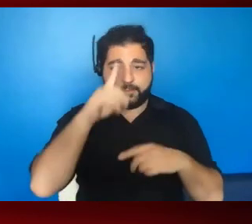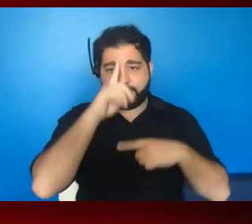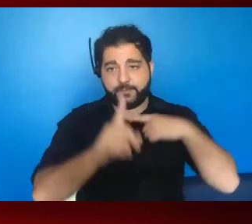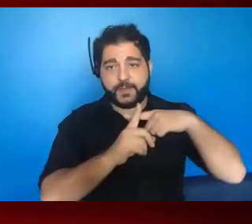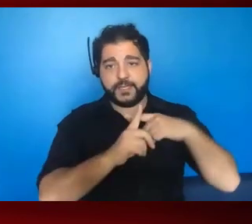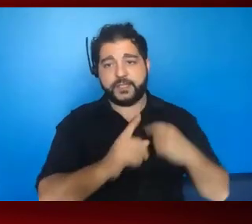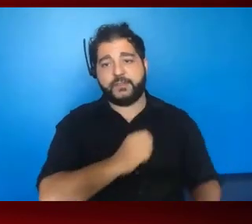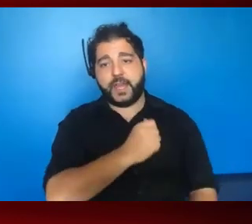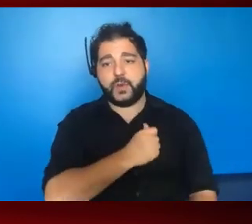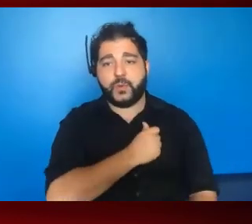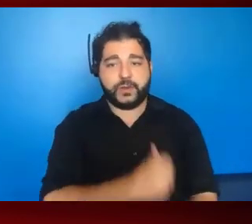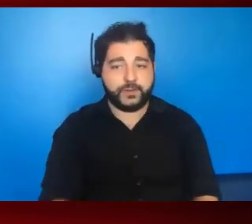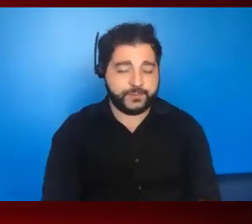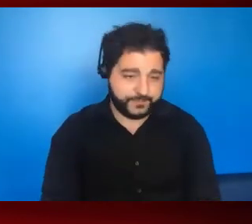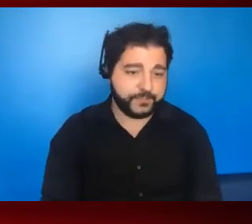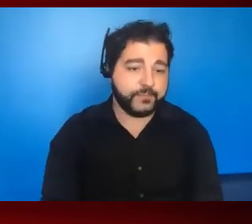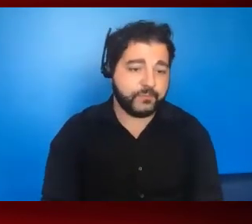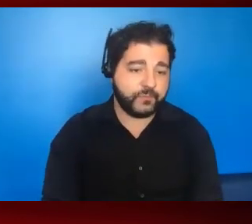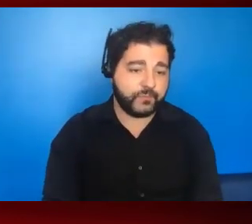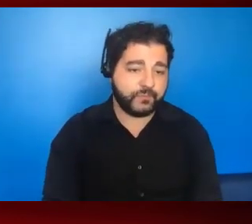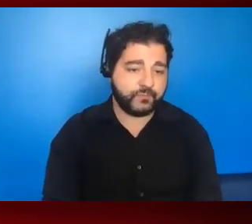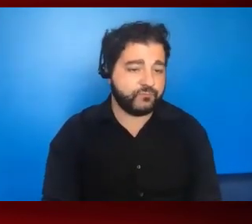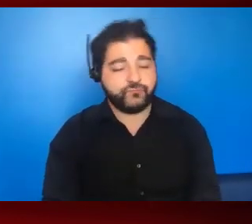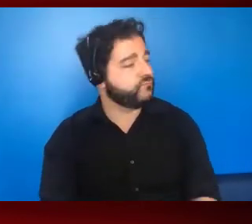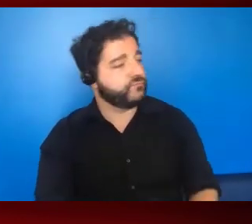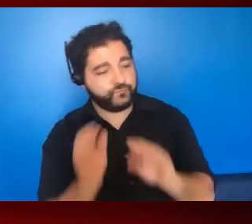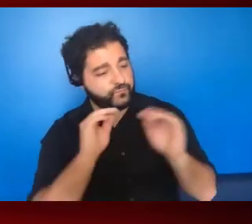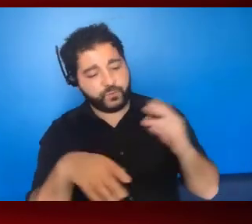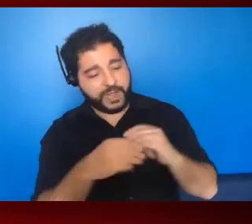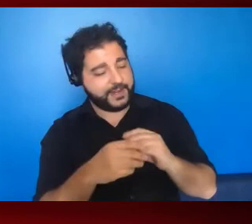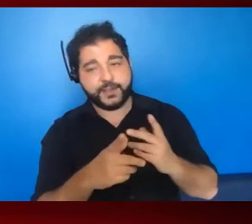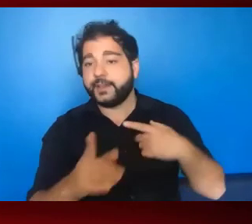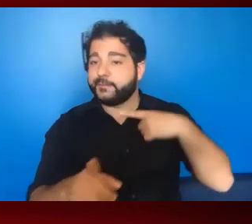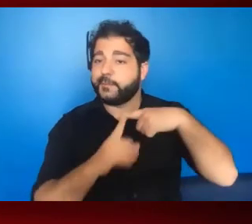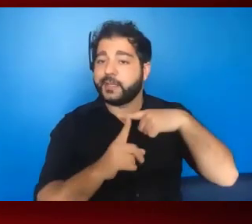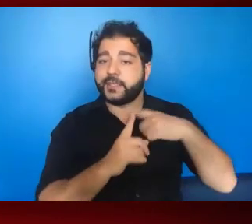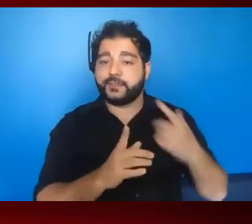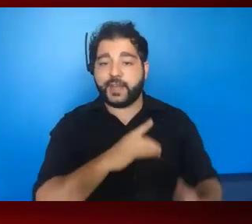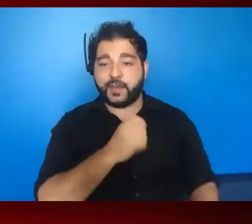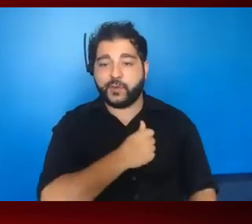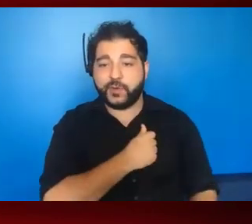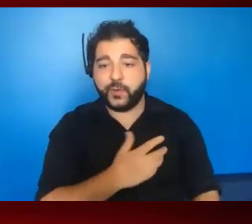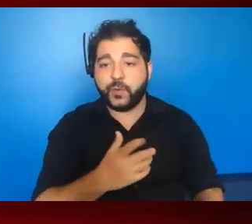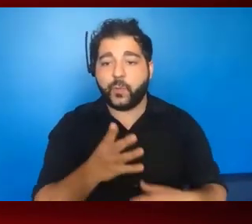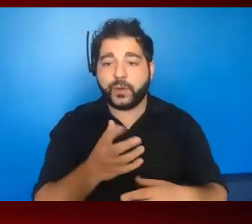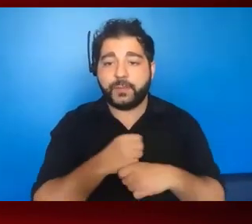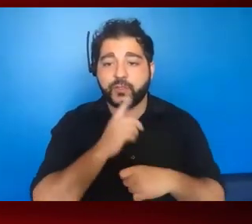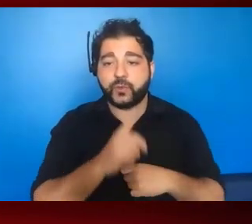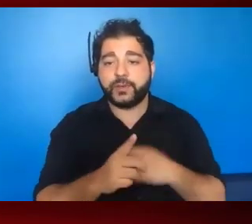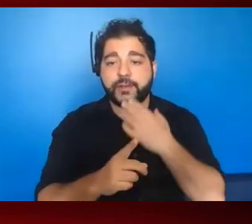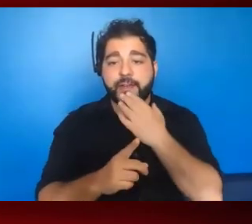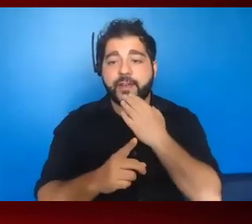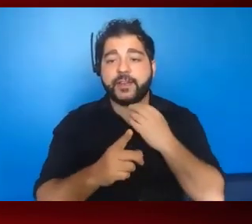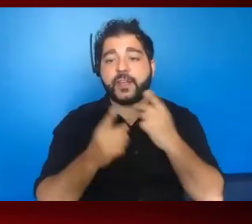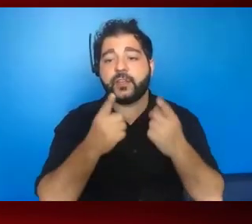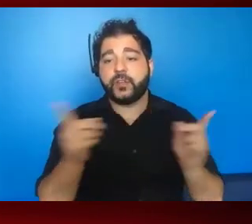Malcolm, I don't know if you want to add to that. Yeah, no, I don't have anything to add. You just want to be positive. And you want to make sure that that you